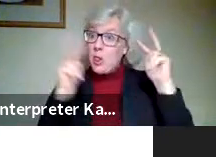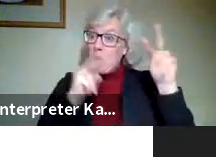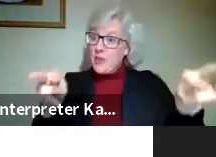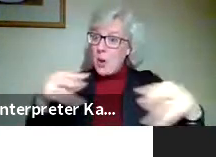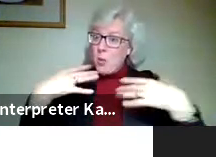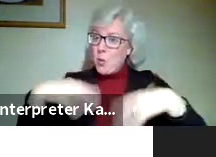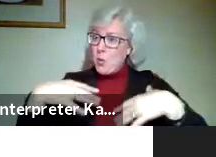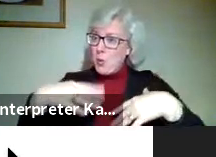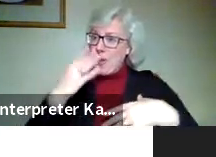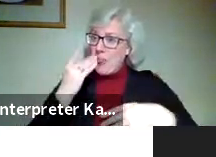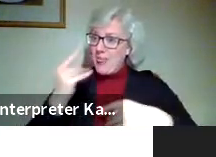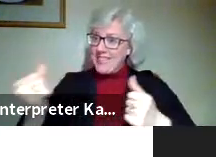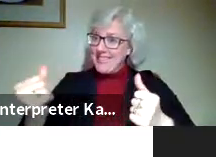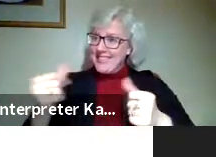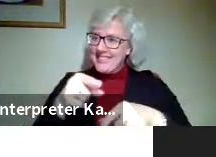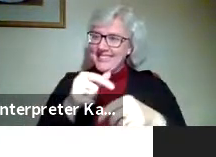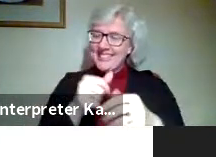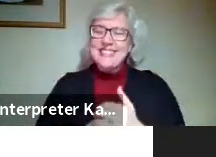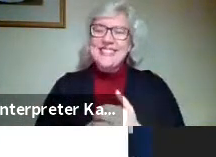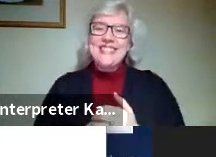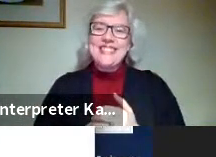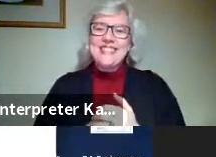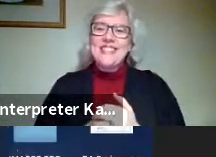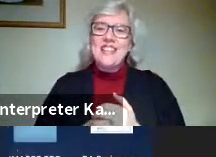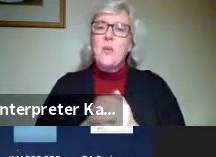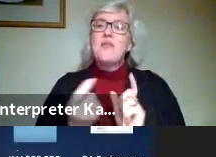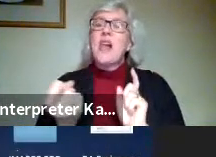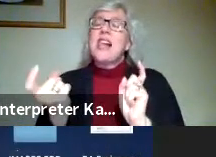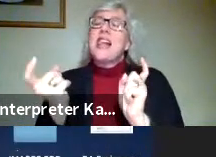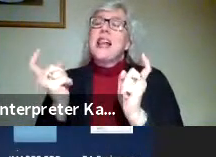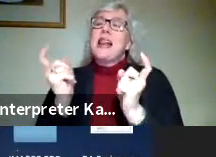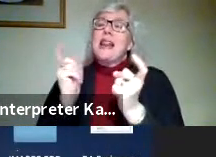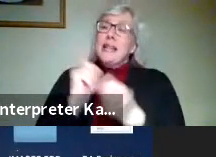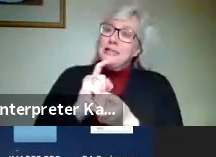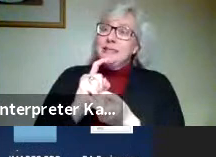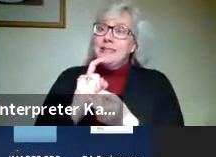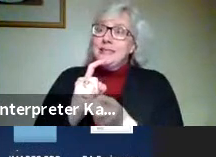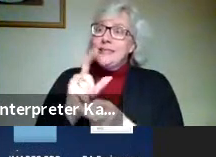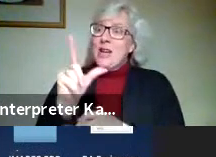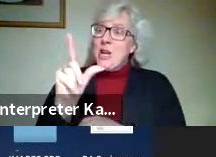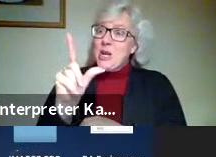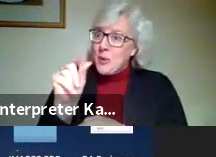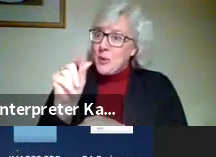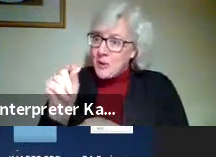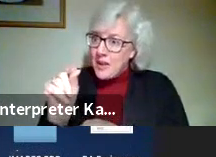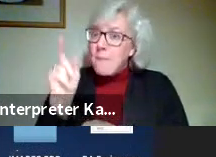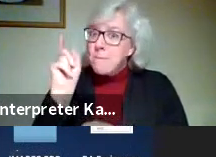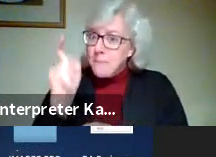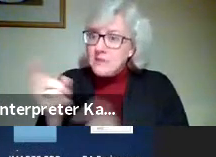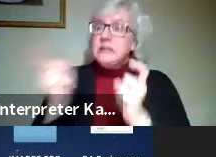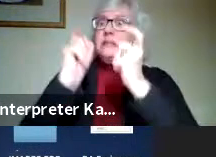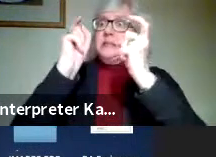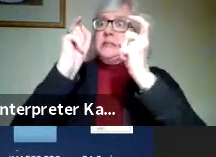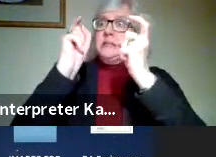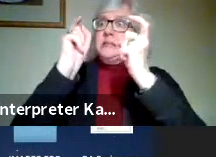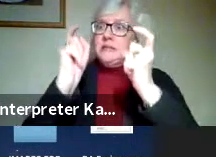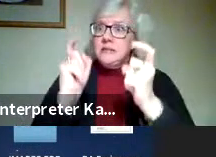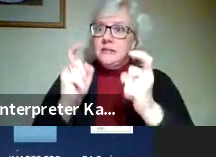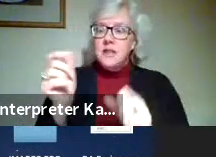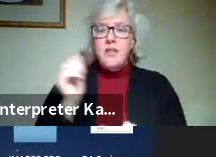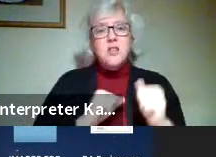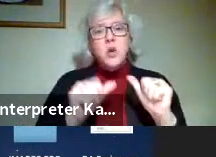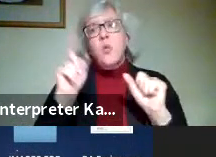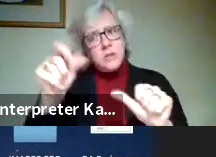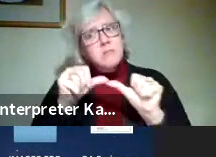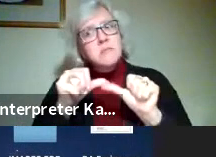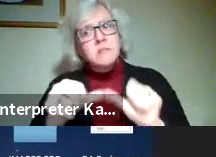at, as you can see. We've pivoted in 2020, as we've mentioned before, because the show had to go on,